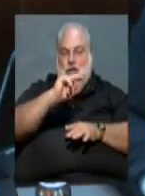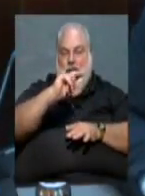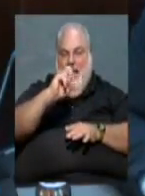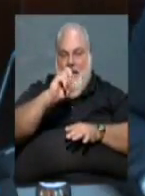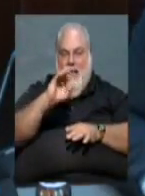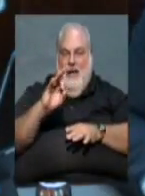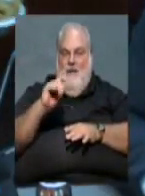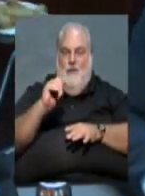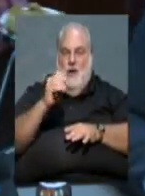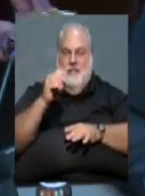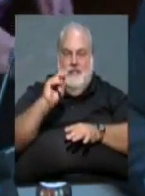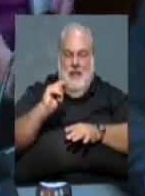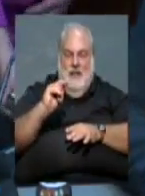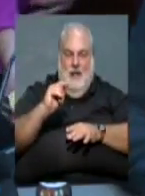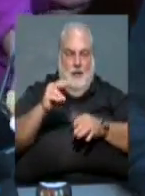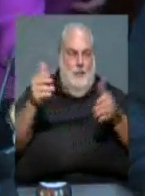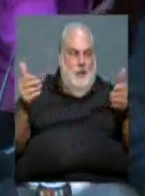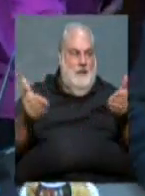Director Antcock?